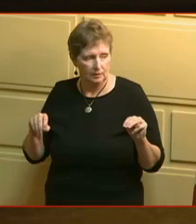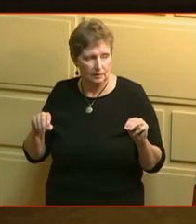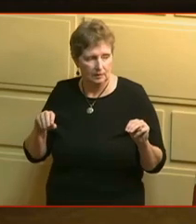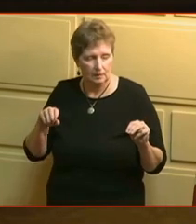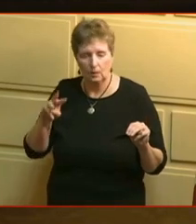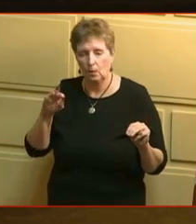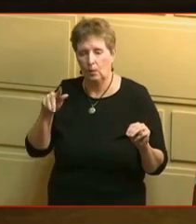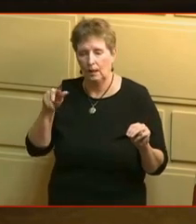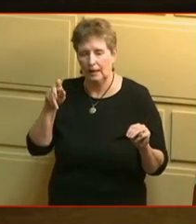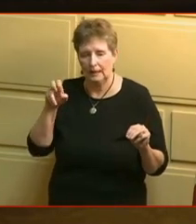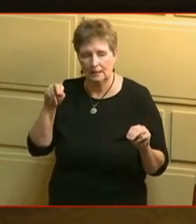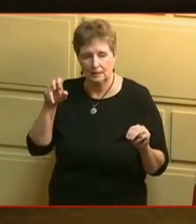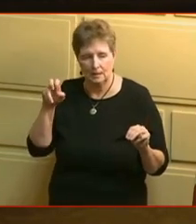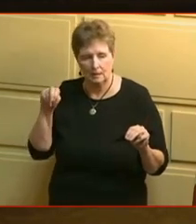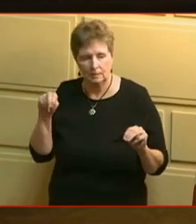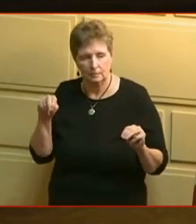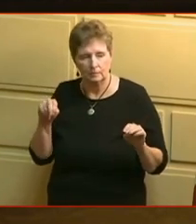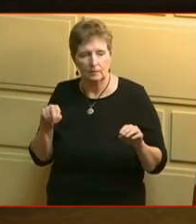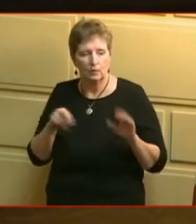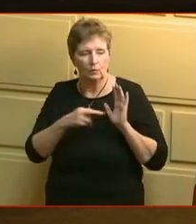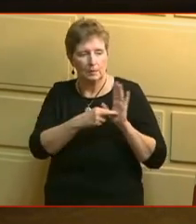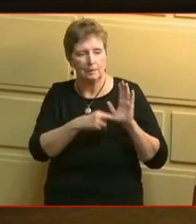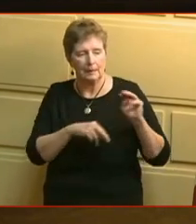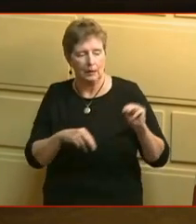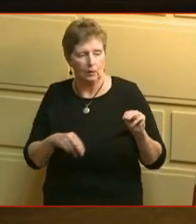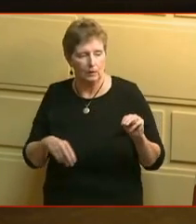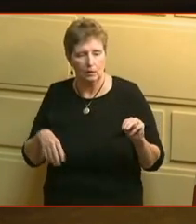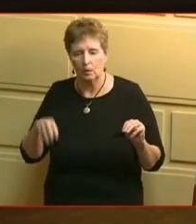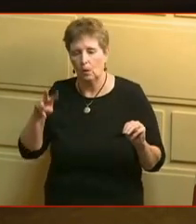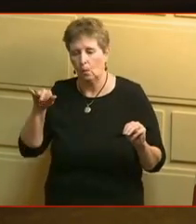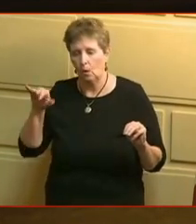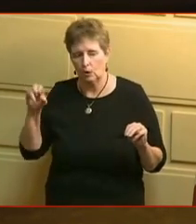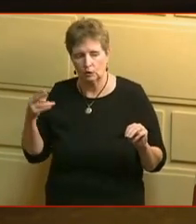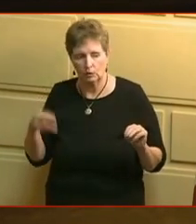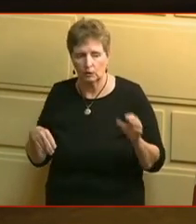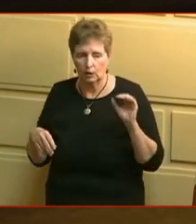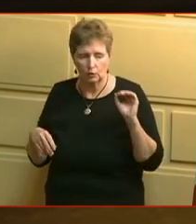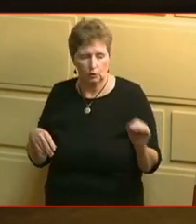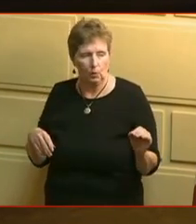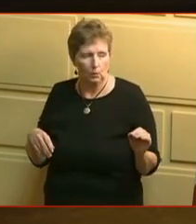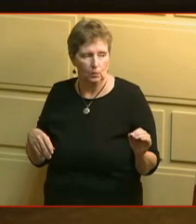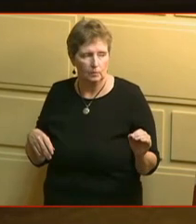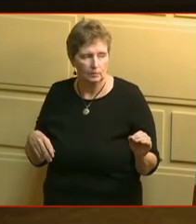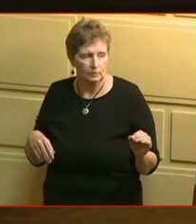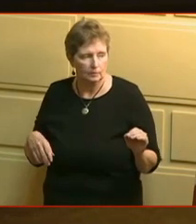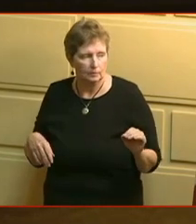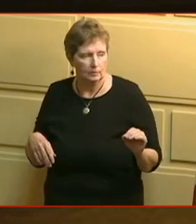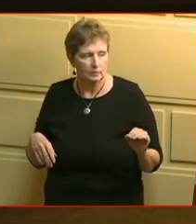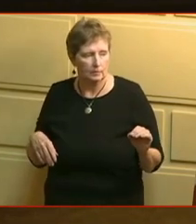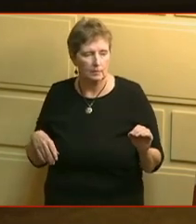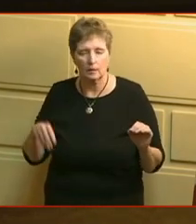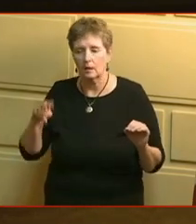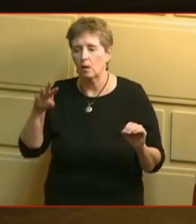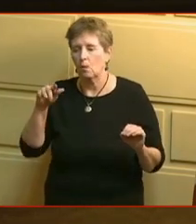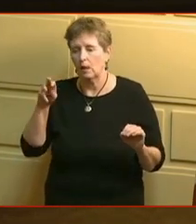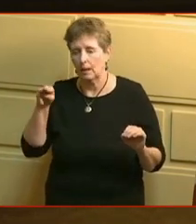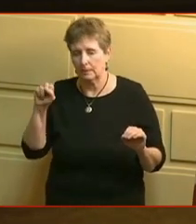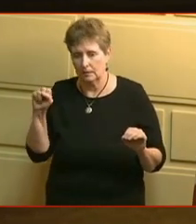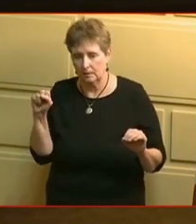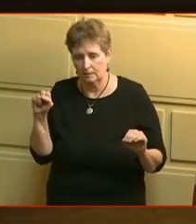Della Wilkinson representative Walsh representative Williams